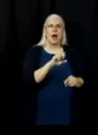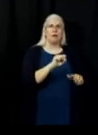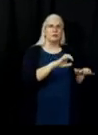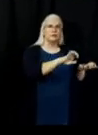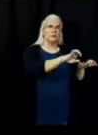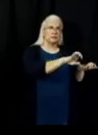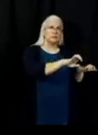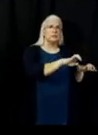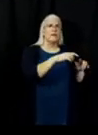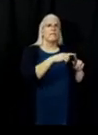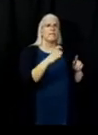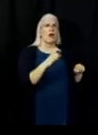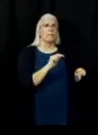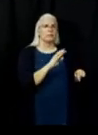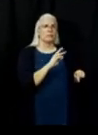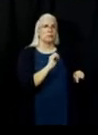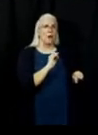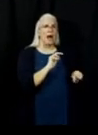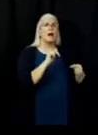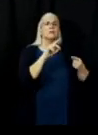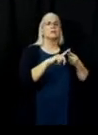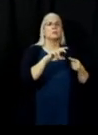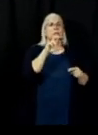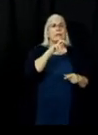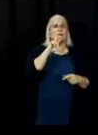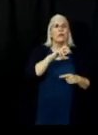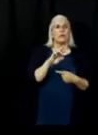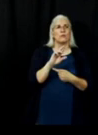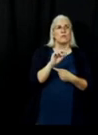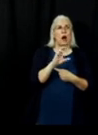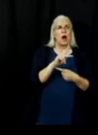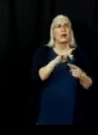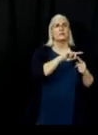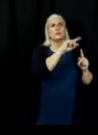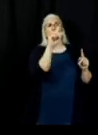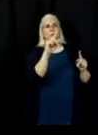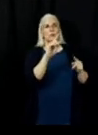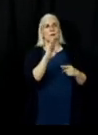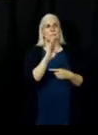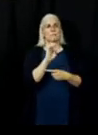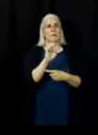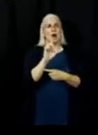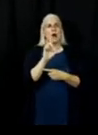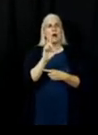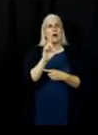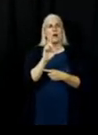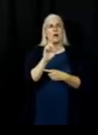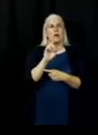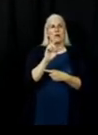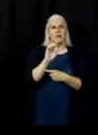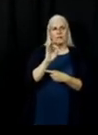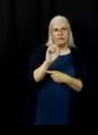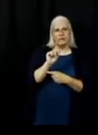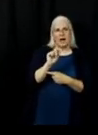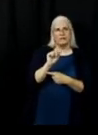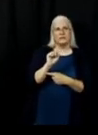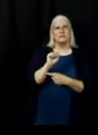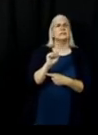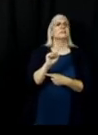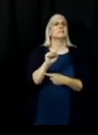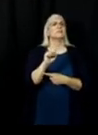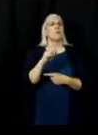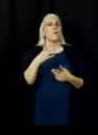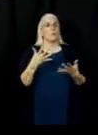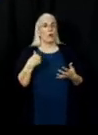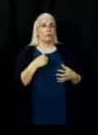Creek up to Eagle Rock, and eventually over to Bella Flats at the Round Valley Reservoir. So what we're doing on that piece of the line, based